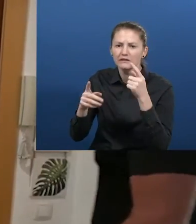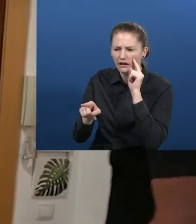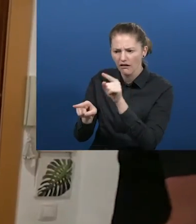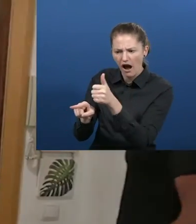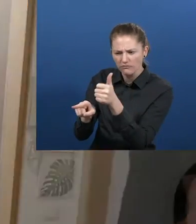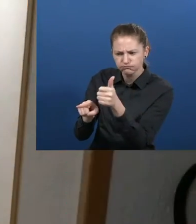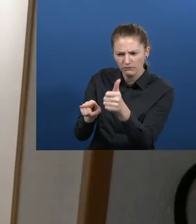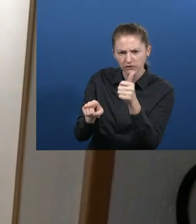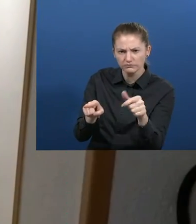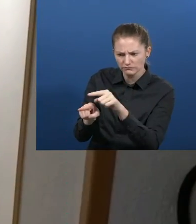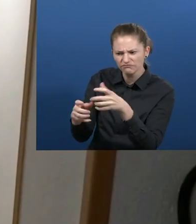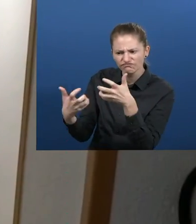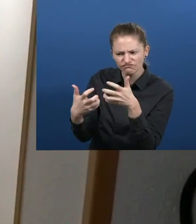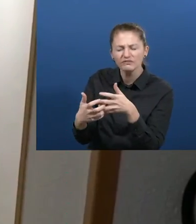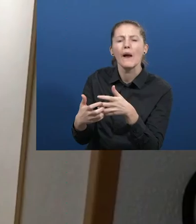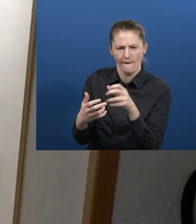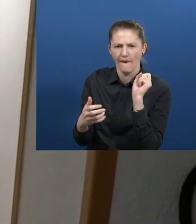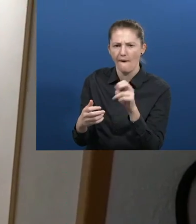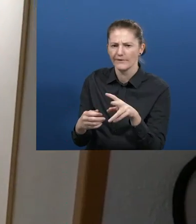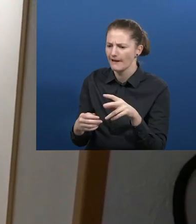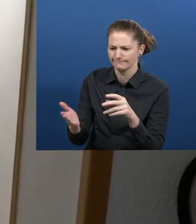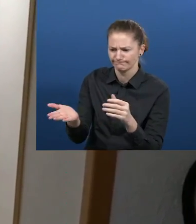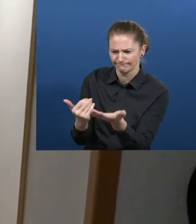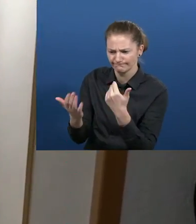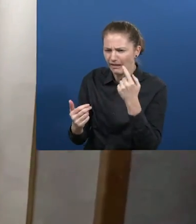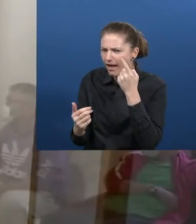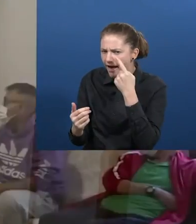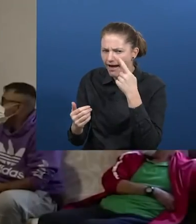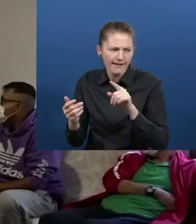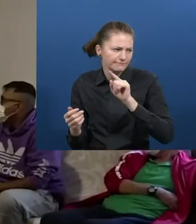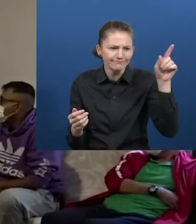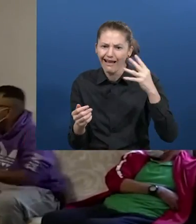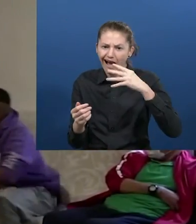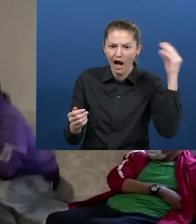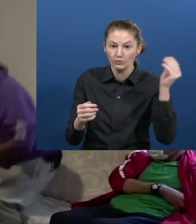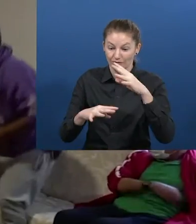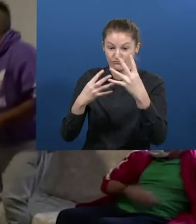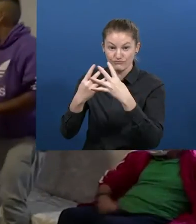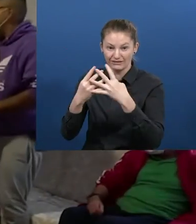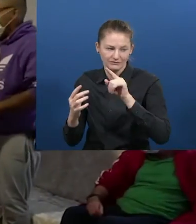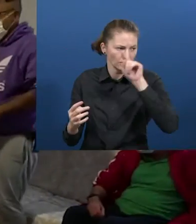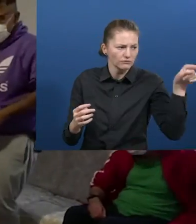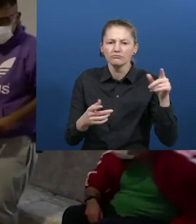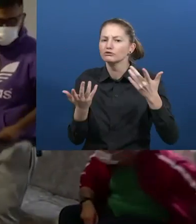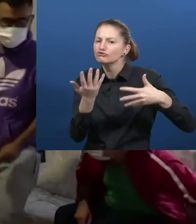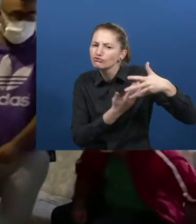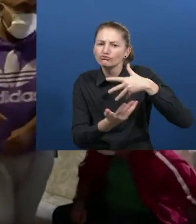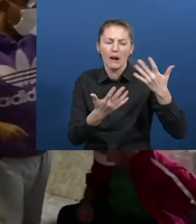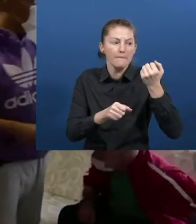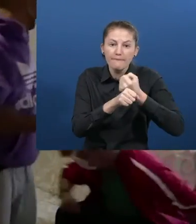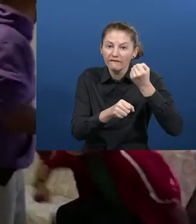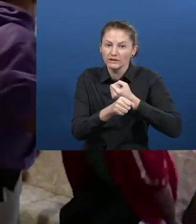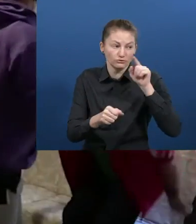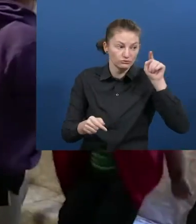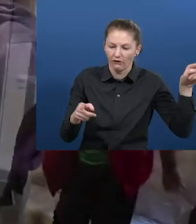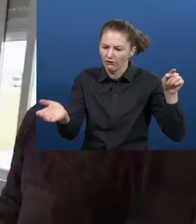después de ver el perfil de cada uno de los usuarios, lo que intentamos es insertarlos social y